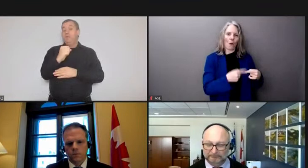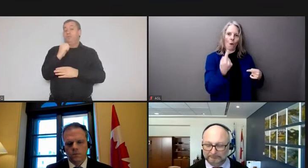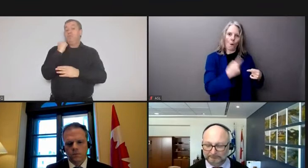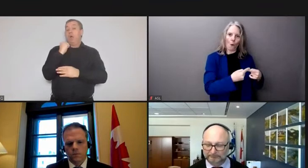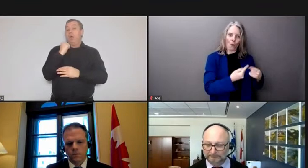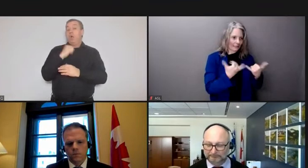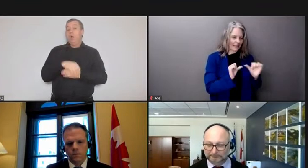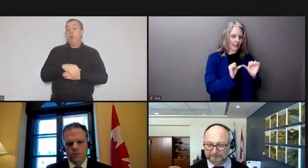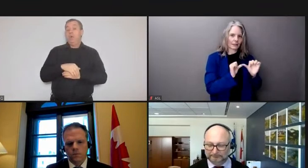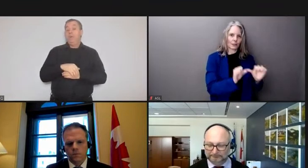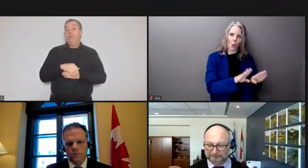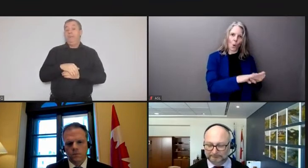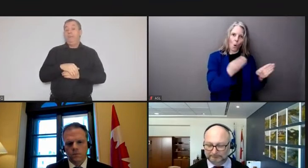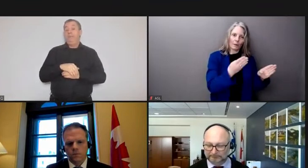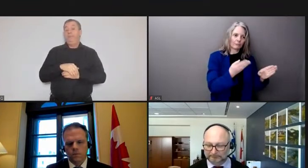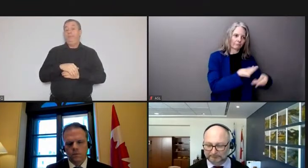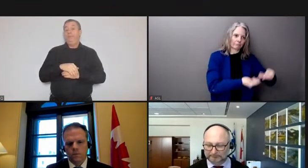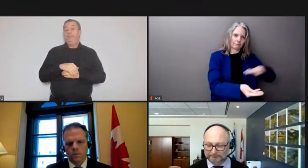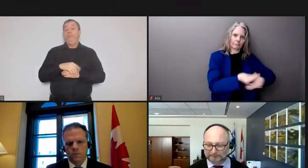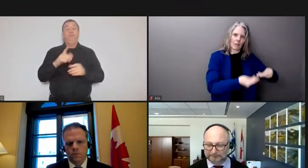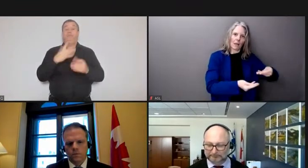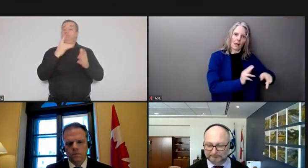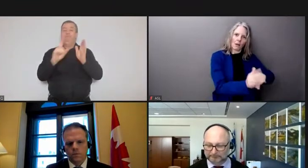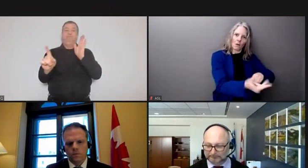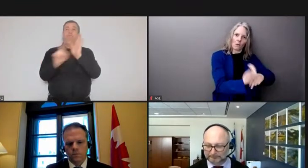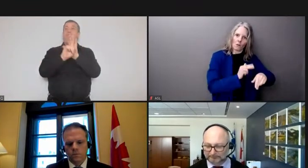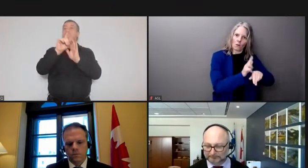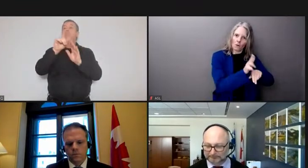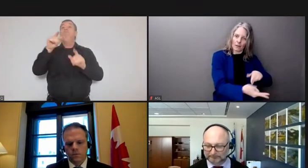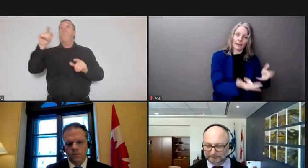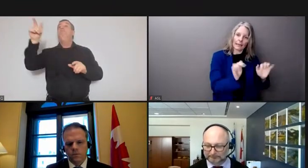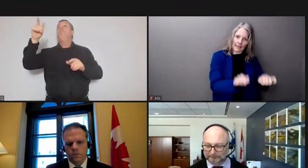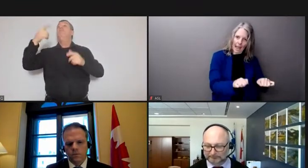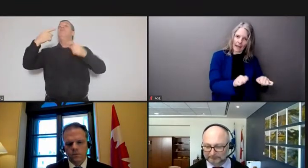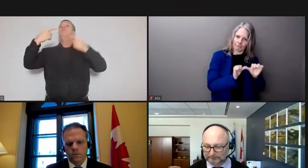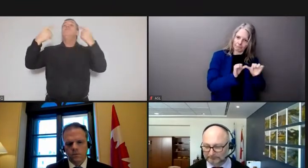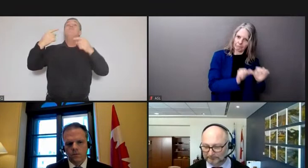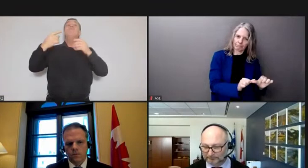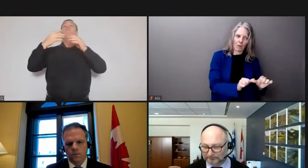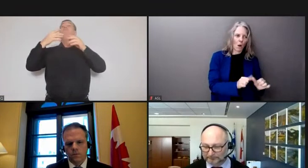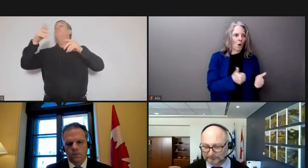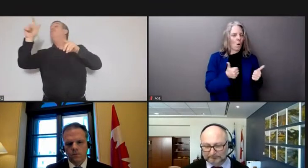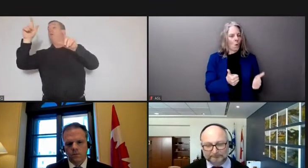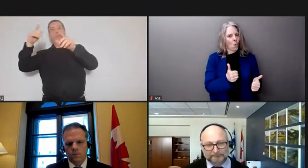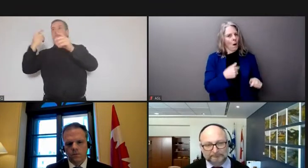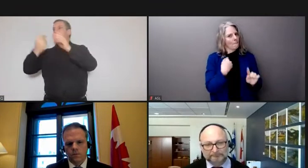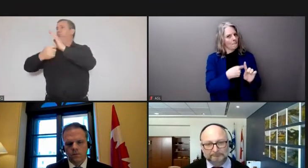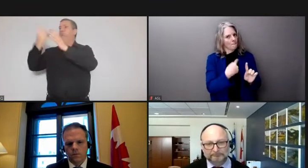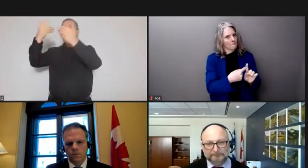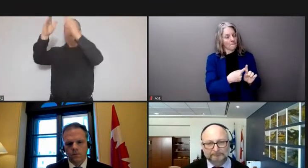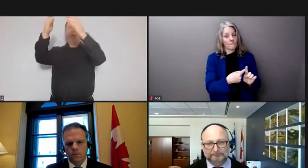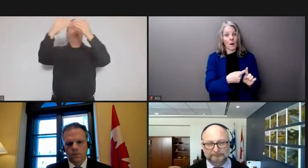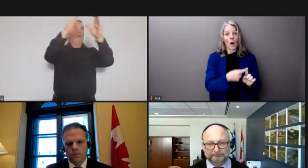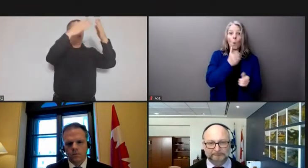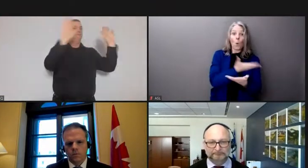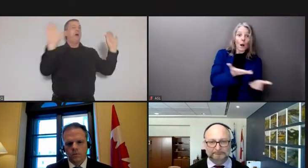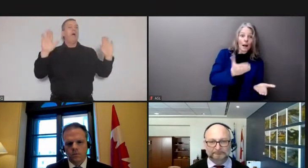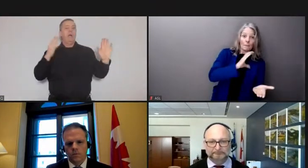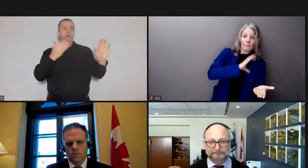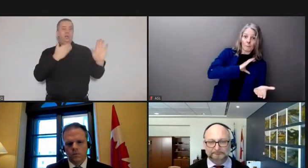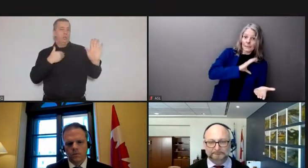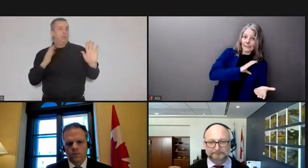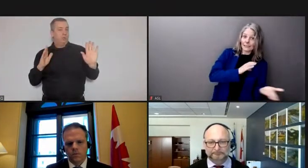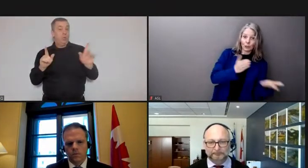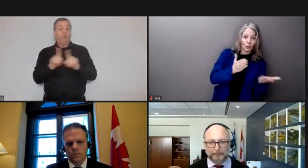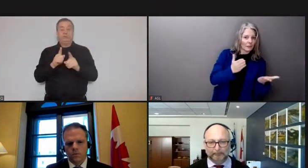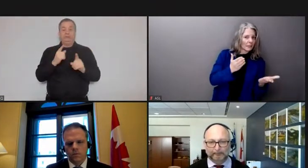travel across the country and this is good i want to thank the work that is being done by police services at